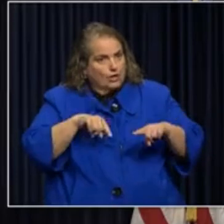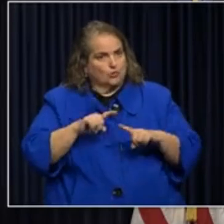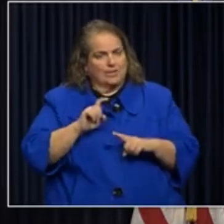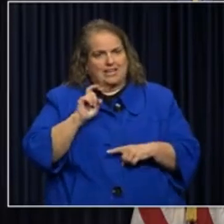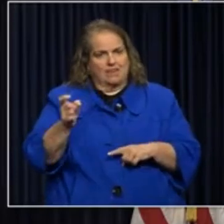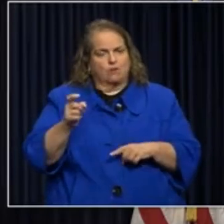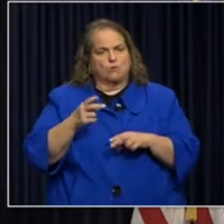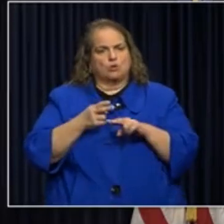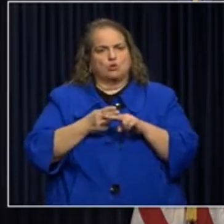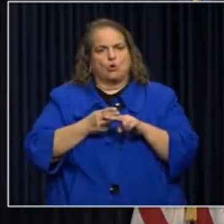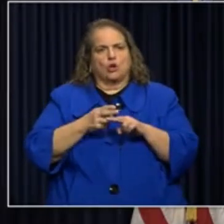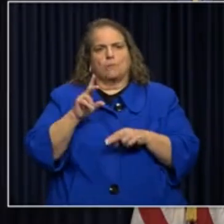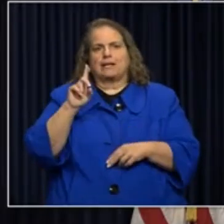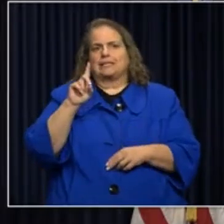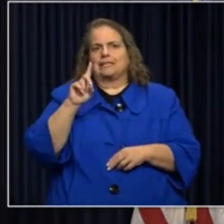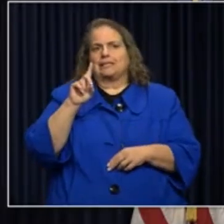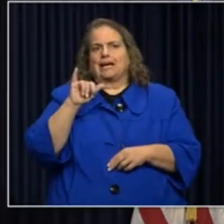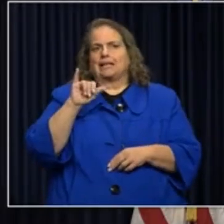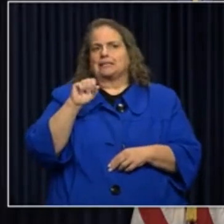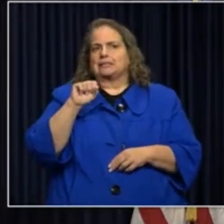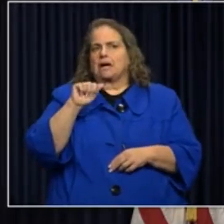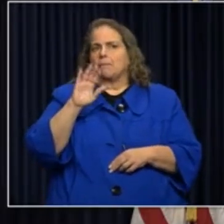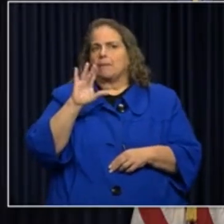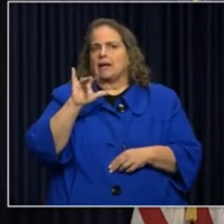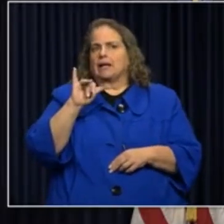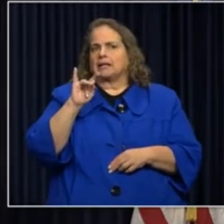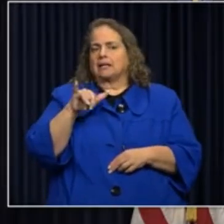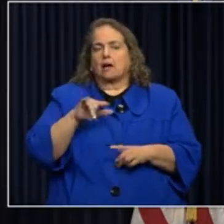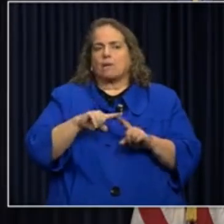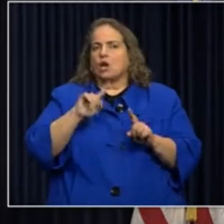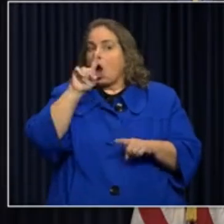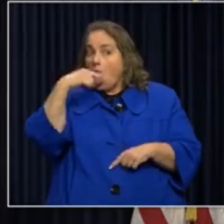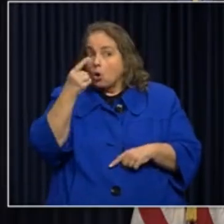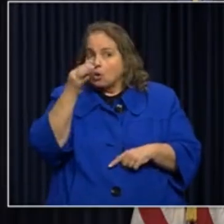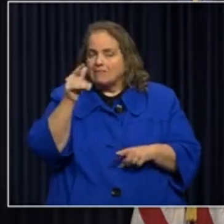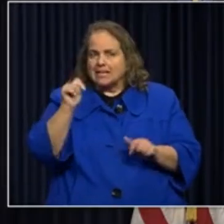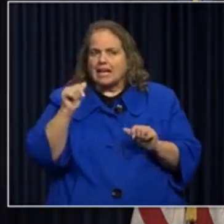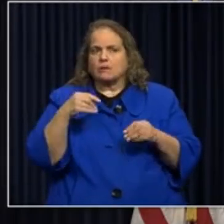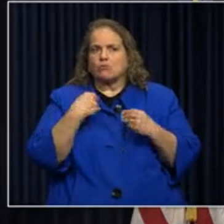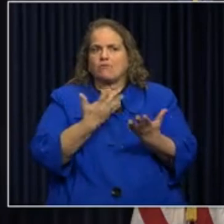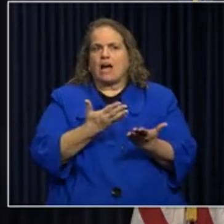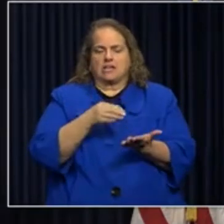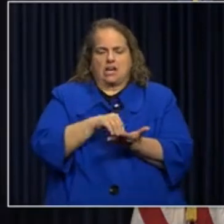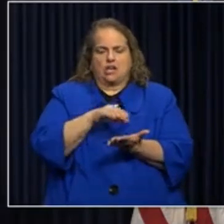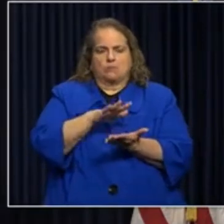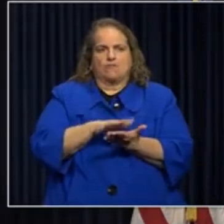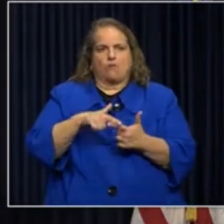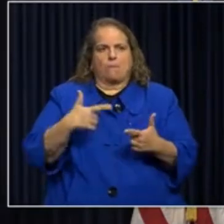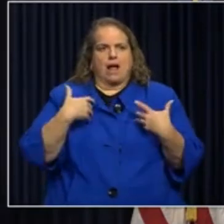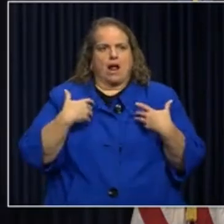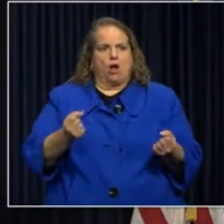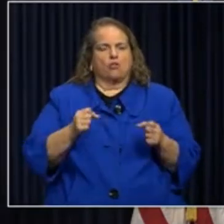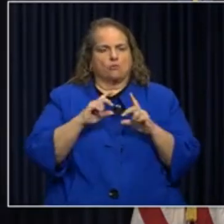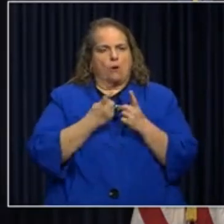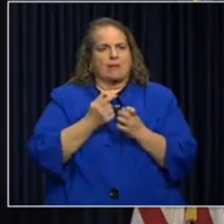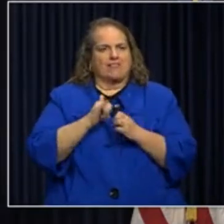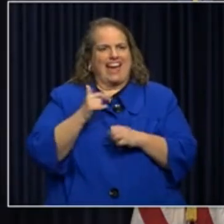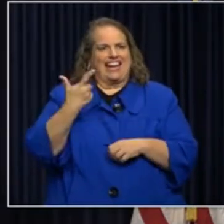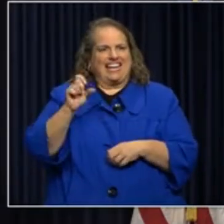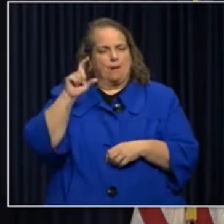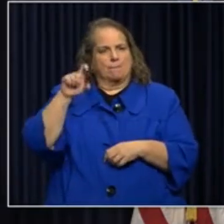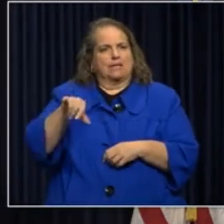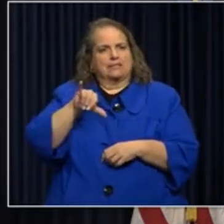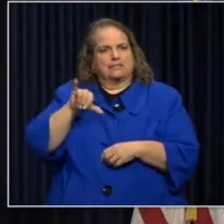short-term disability, but only if he could provide documentation from a health department saying he was self-quarantining for those reasons.